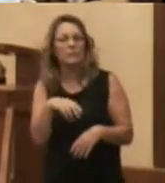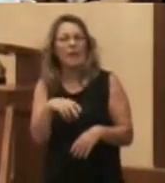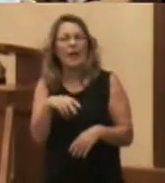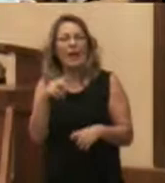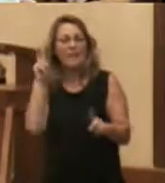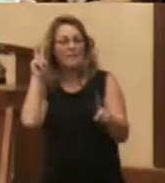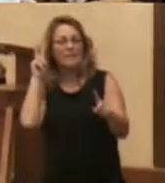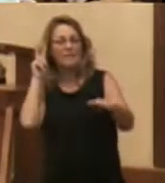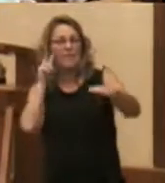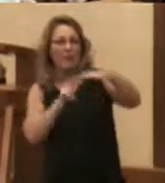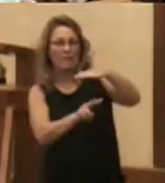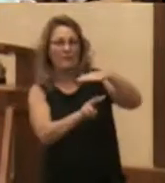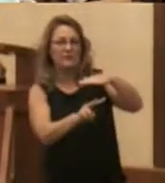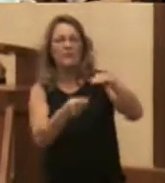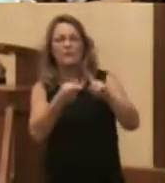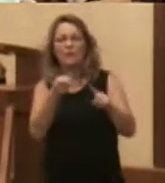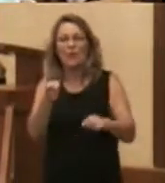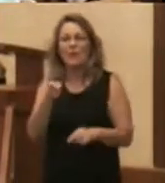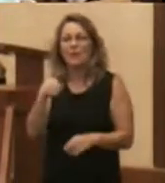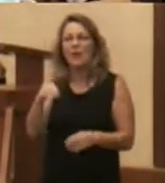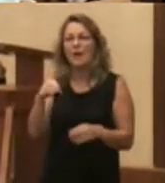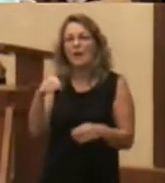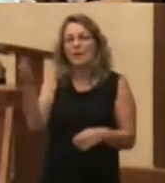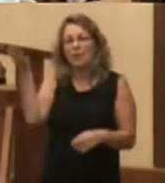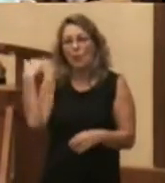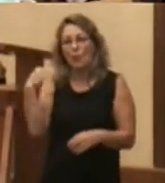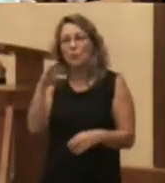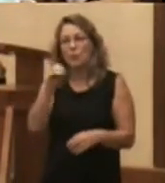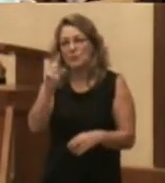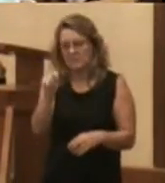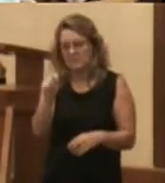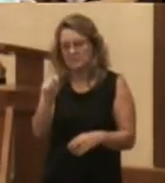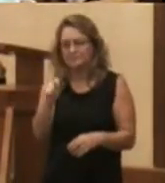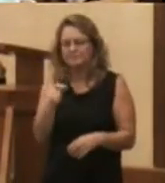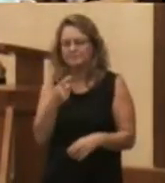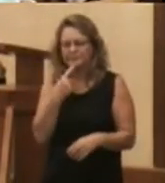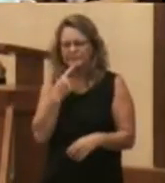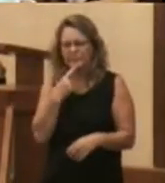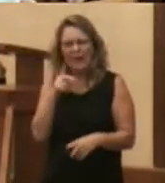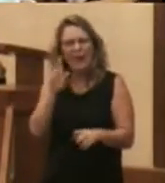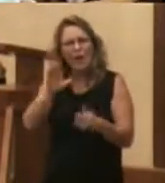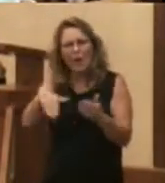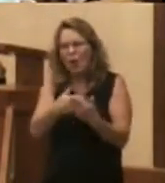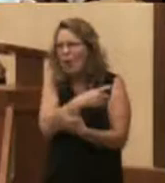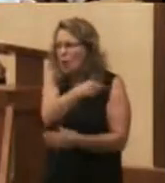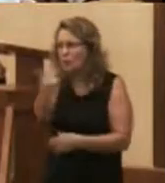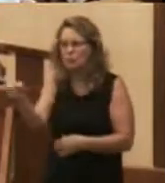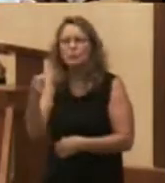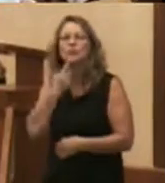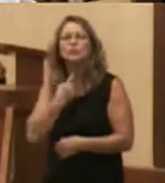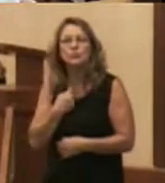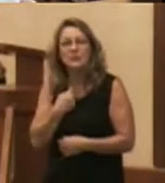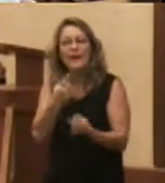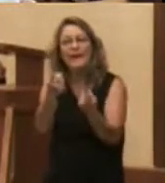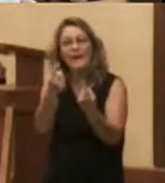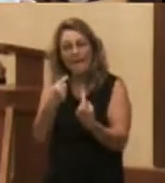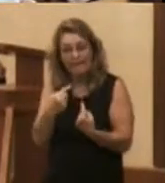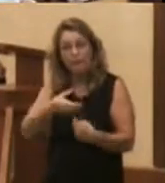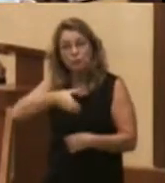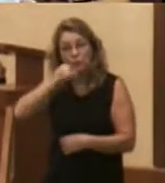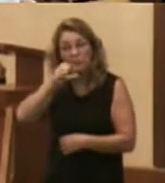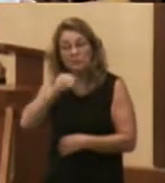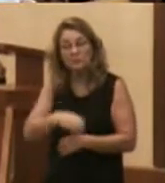Testament, he talked about people who were thirsty. He said it this way. He said, All you who are thirsty, come and drink.